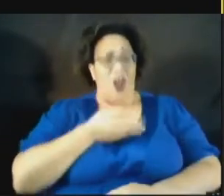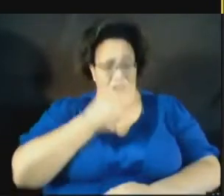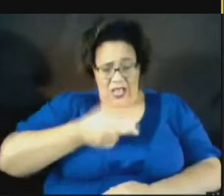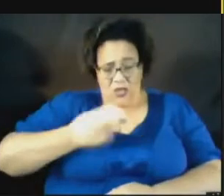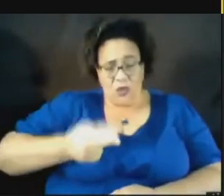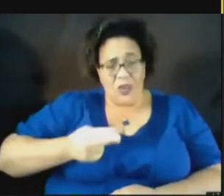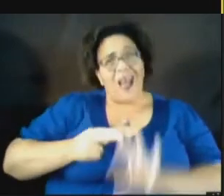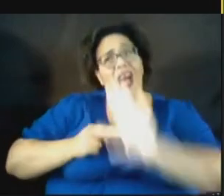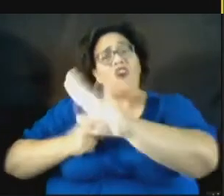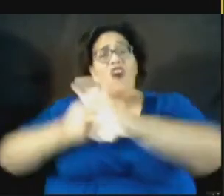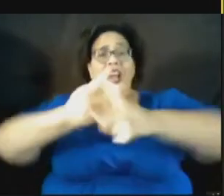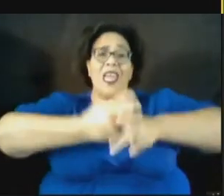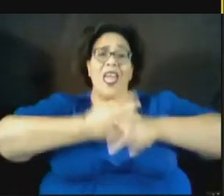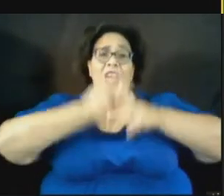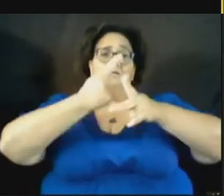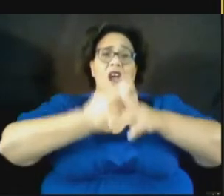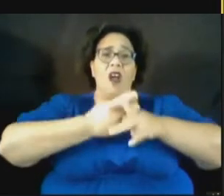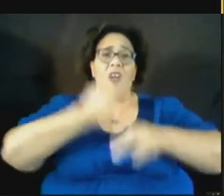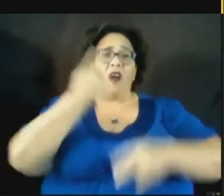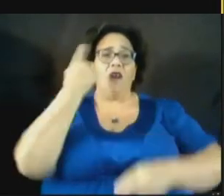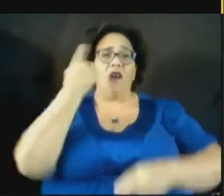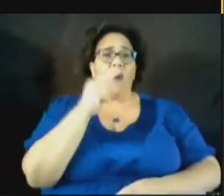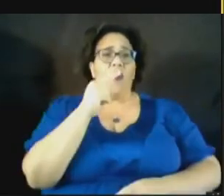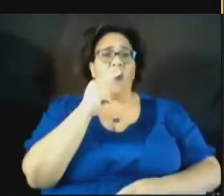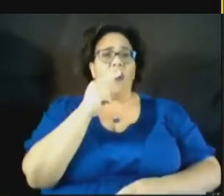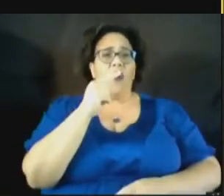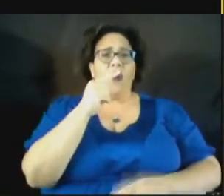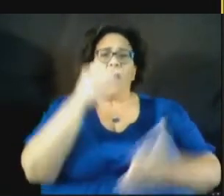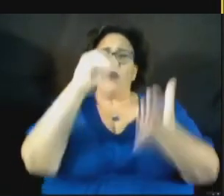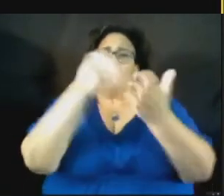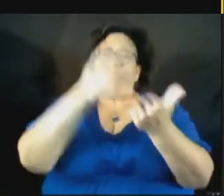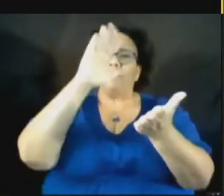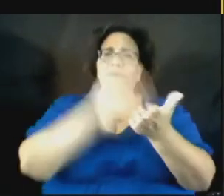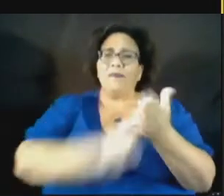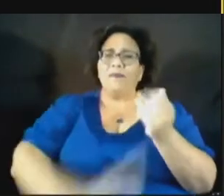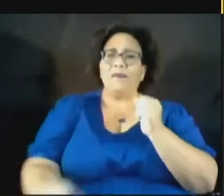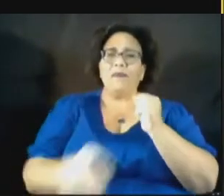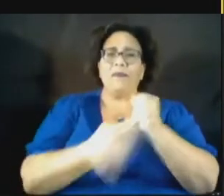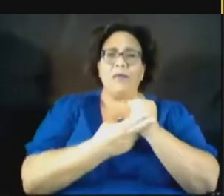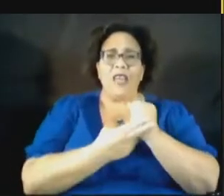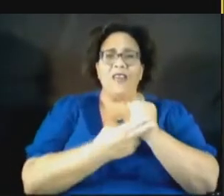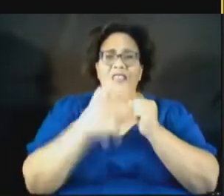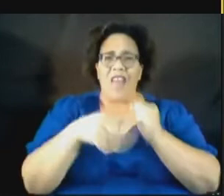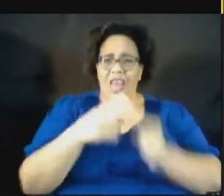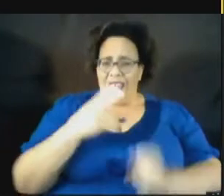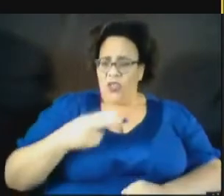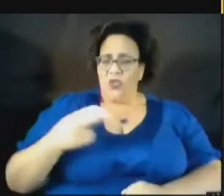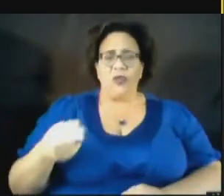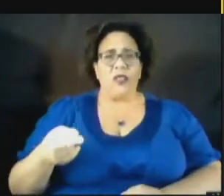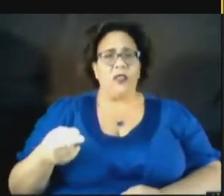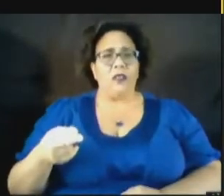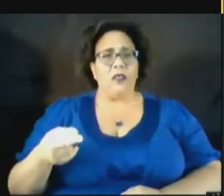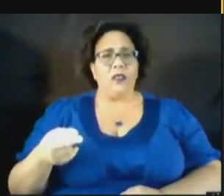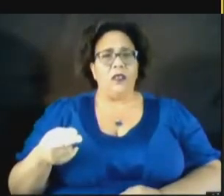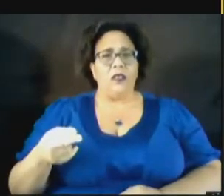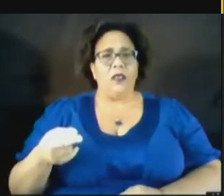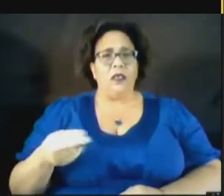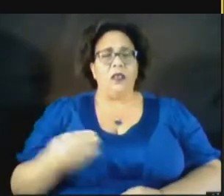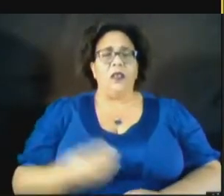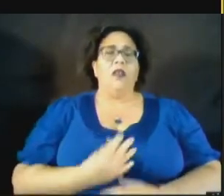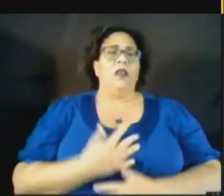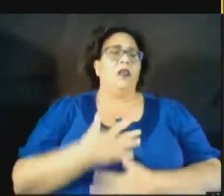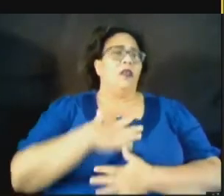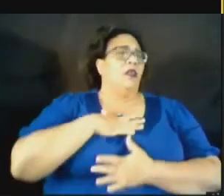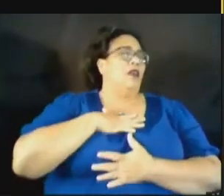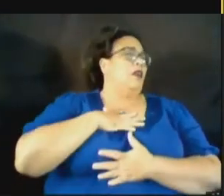for documenting and preserving that history. And oh, it was